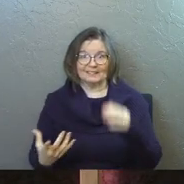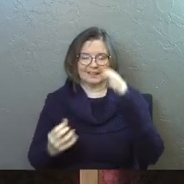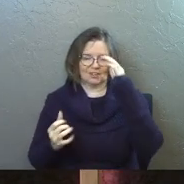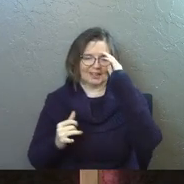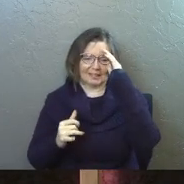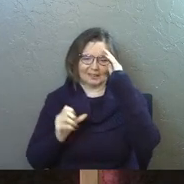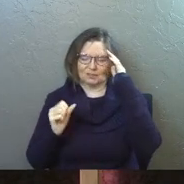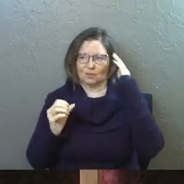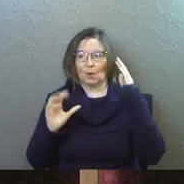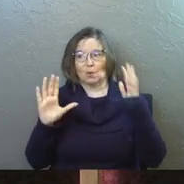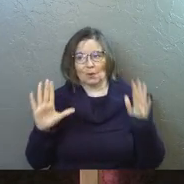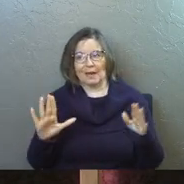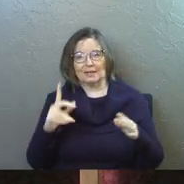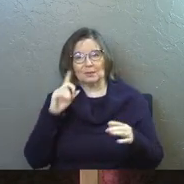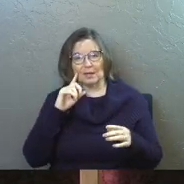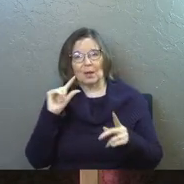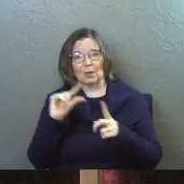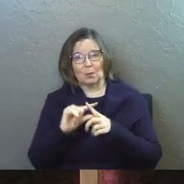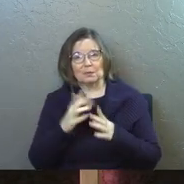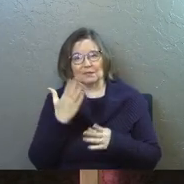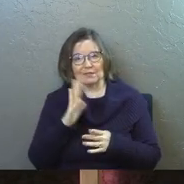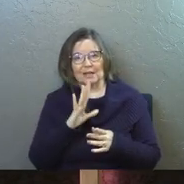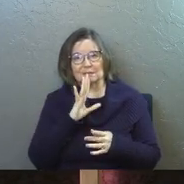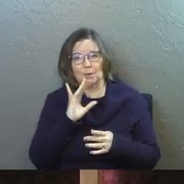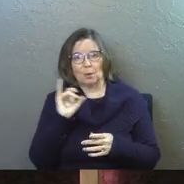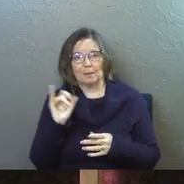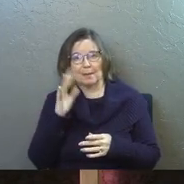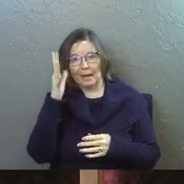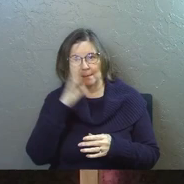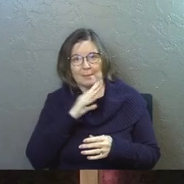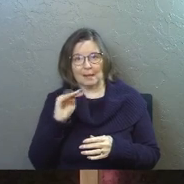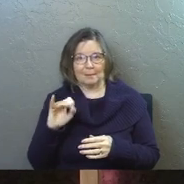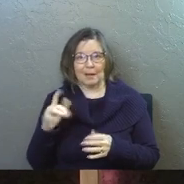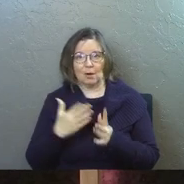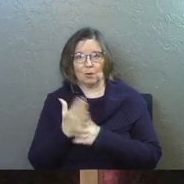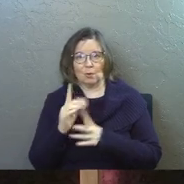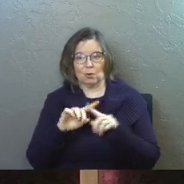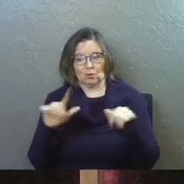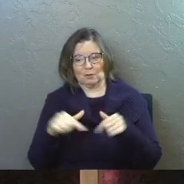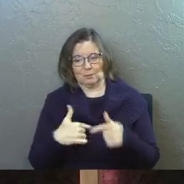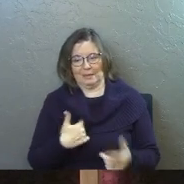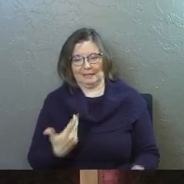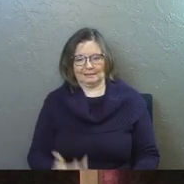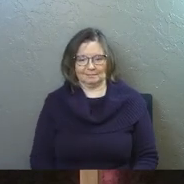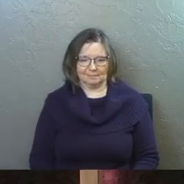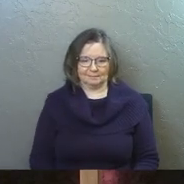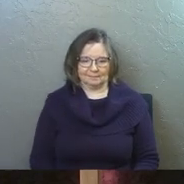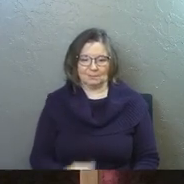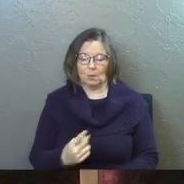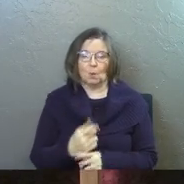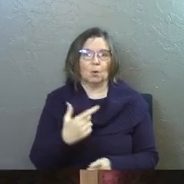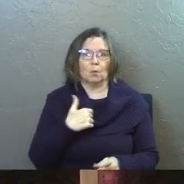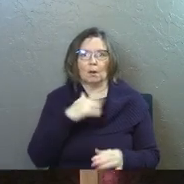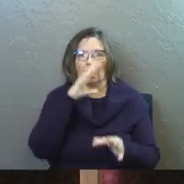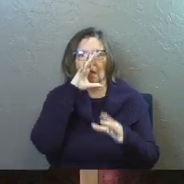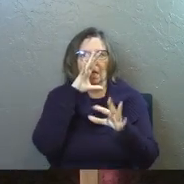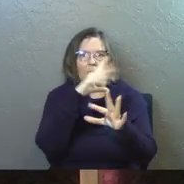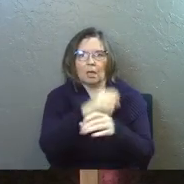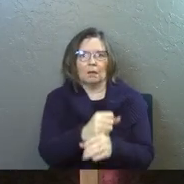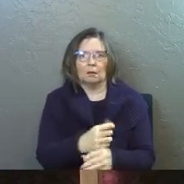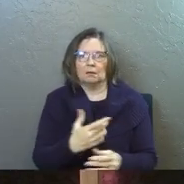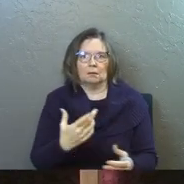And you're like, that's so great to hear the words of God spoken by a male model through the screen to me. Right? We're drawn.